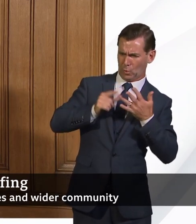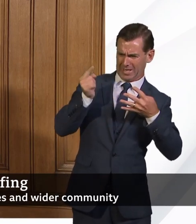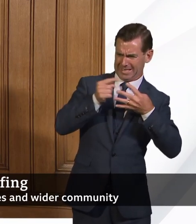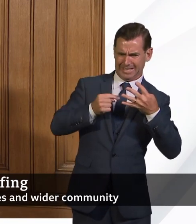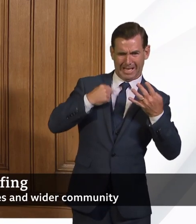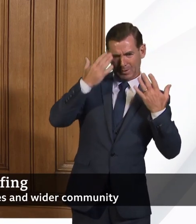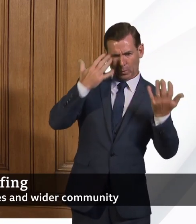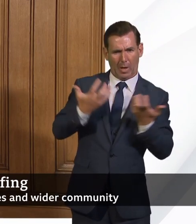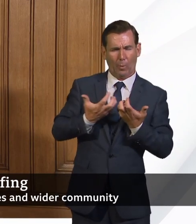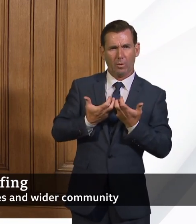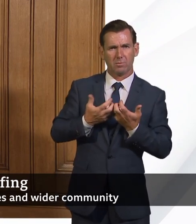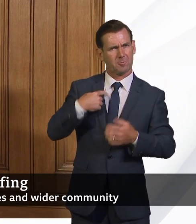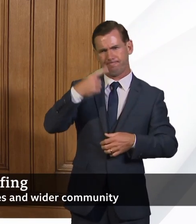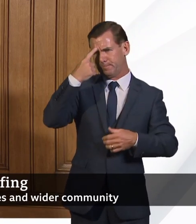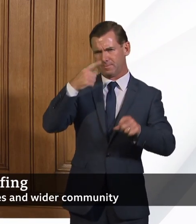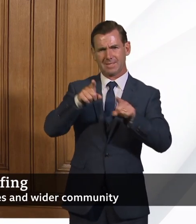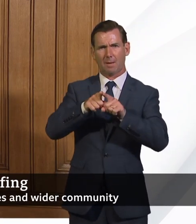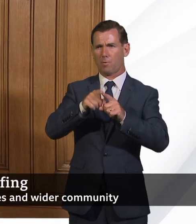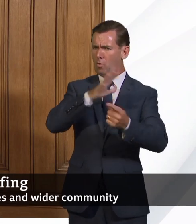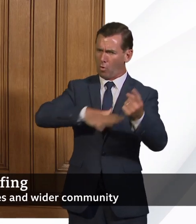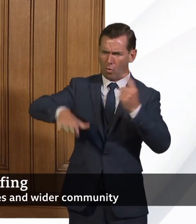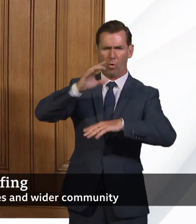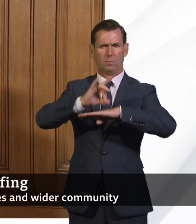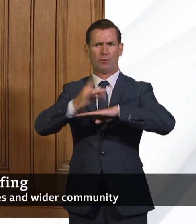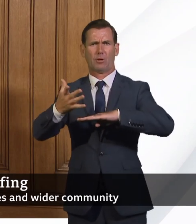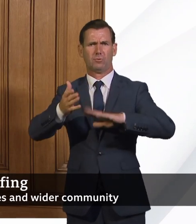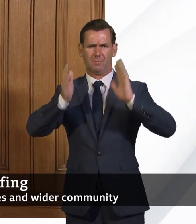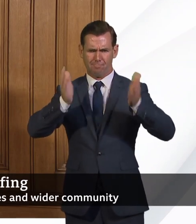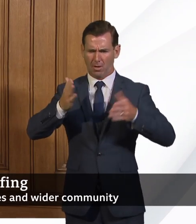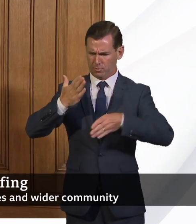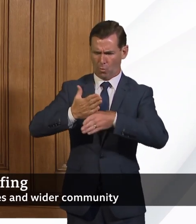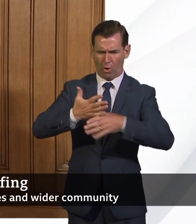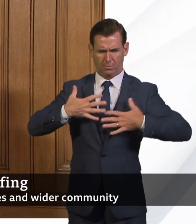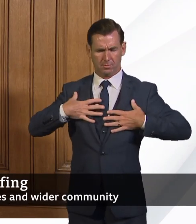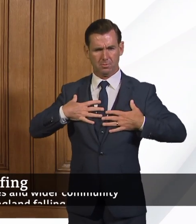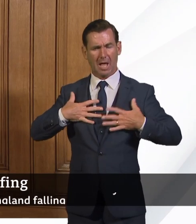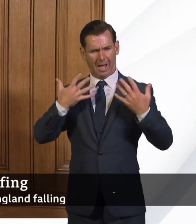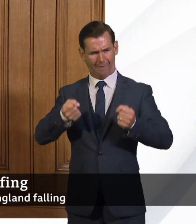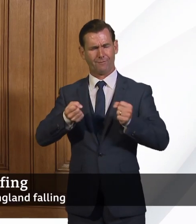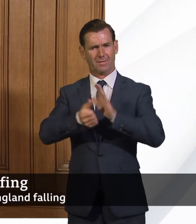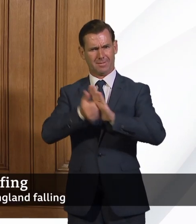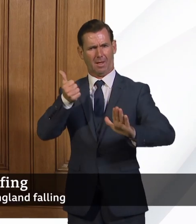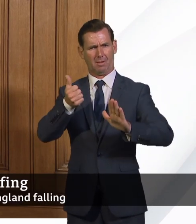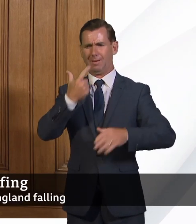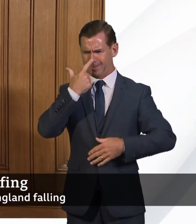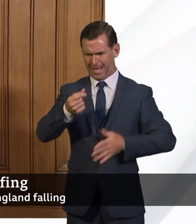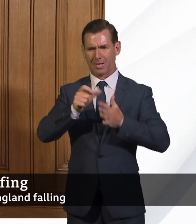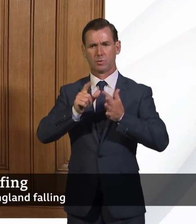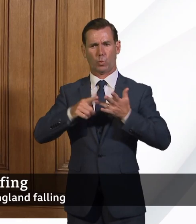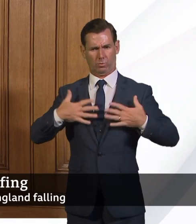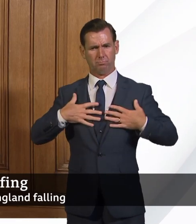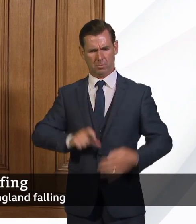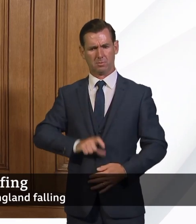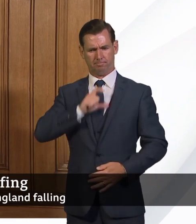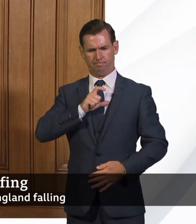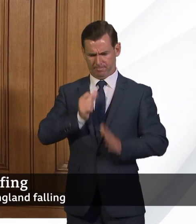And it is the case that people should be working in areas in which they are competent and feel competent, and local